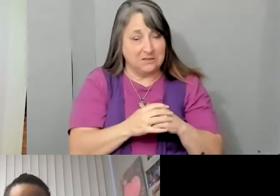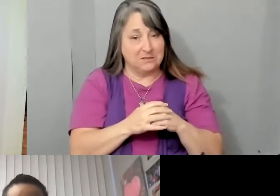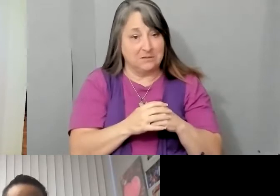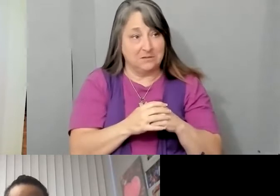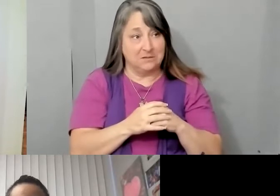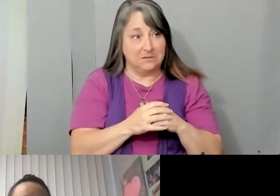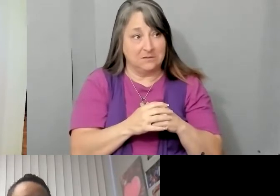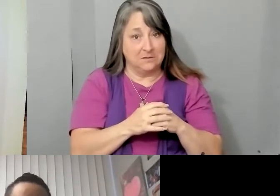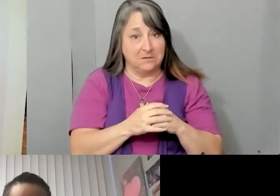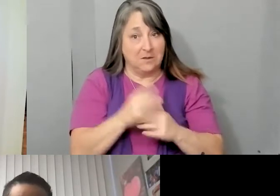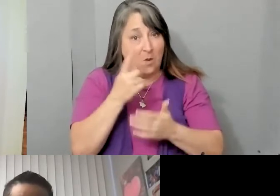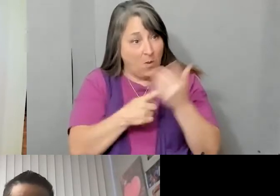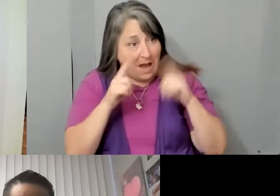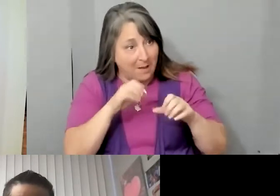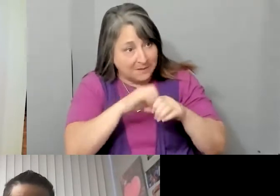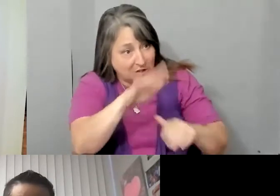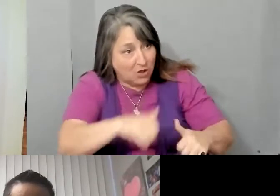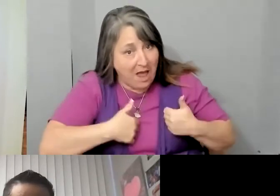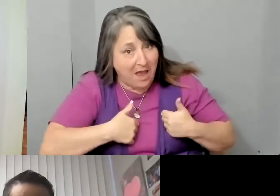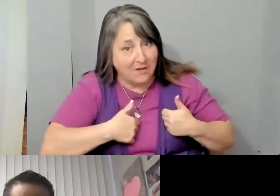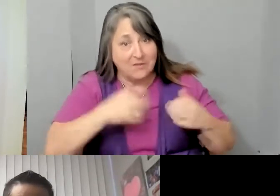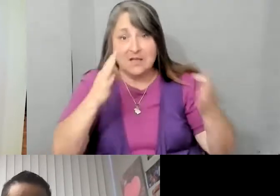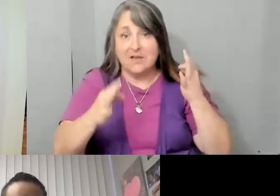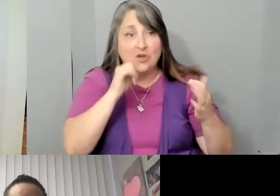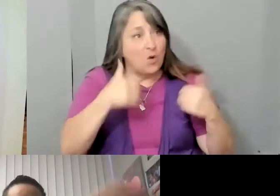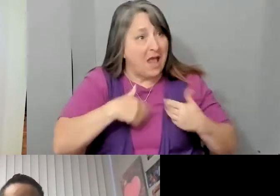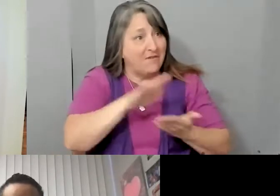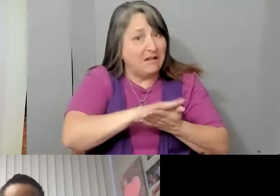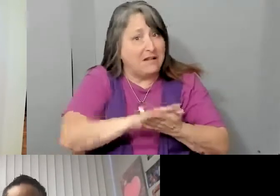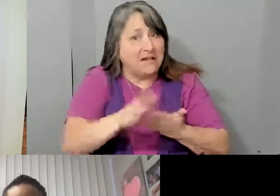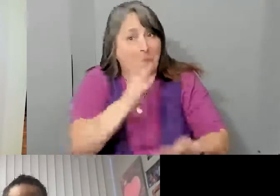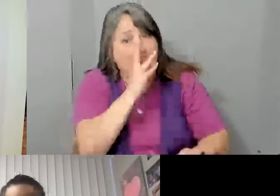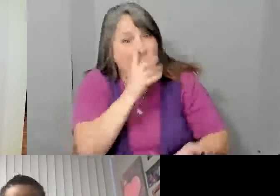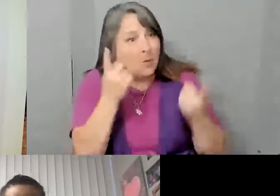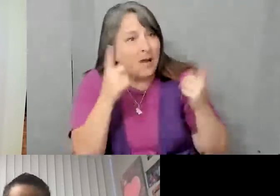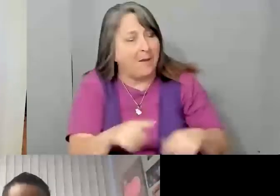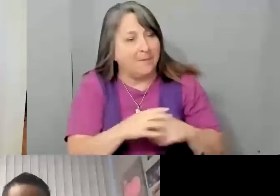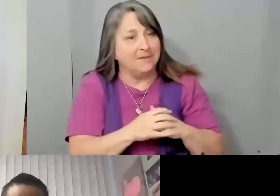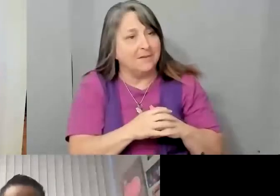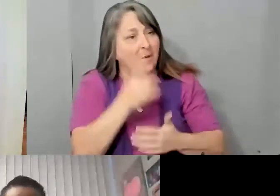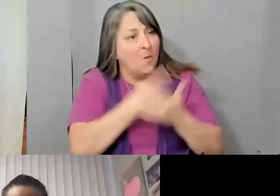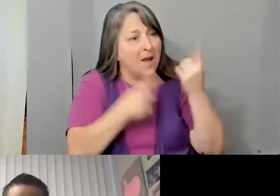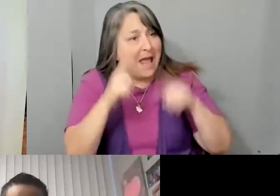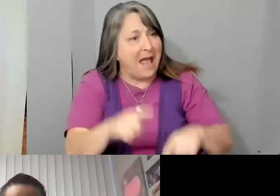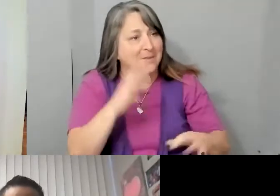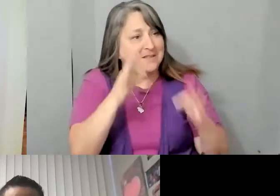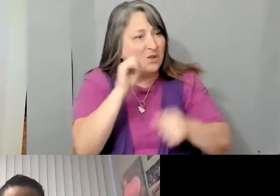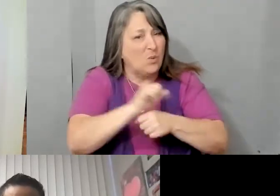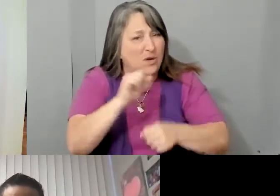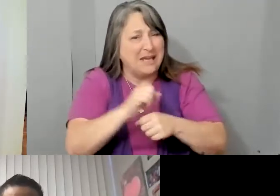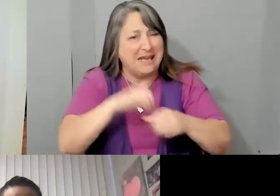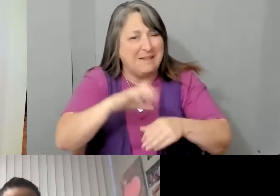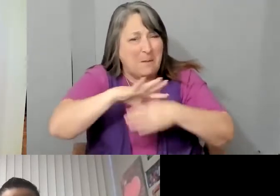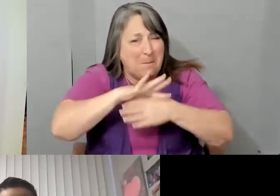do? What happens in your life? What happens when you don't have clean, potable water access? What happens when you're working in the meatpacking plants, in